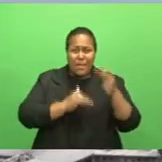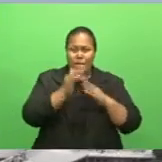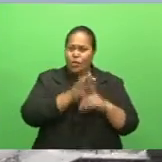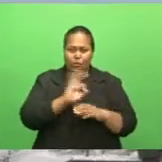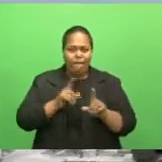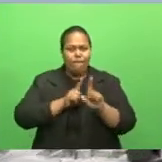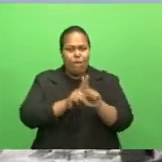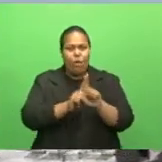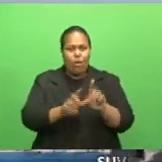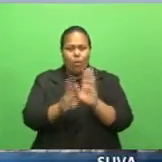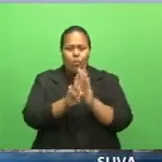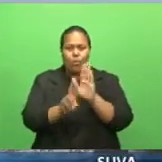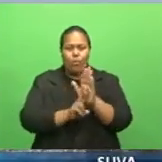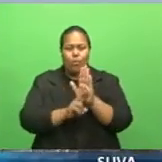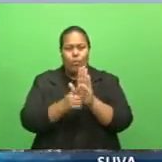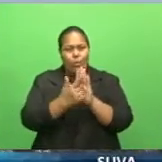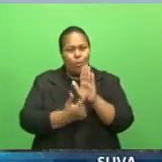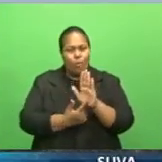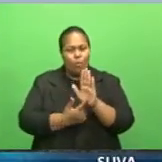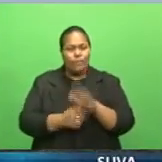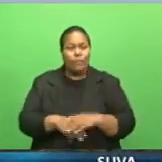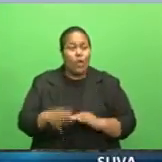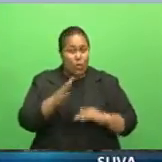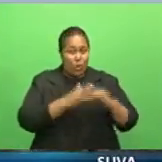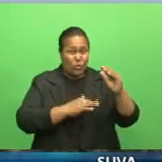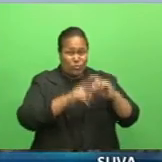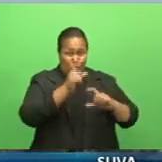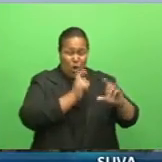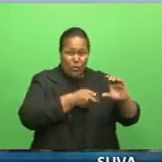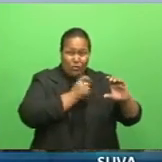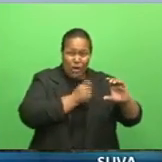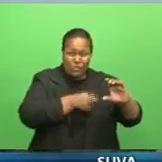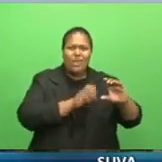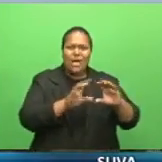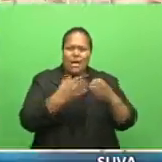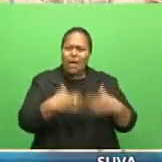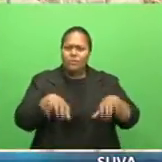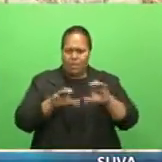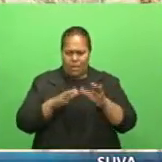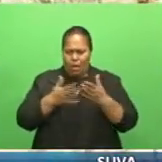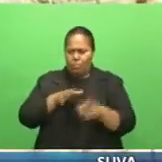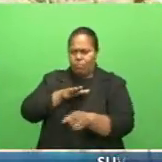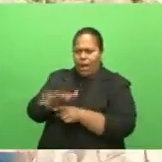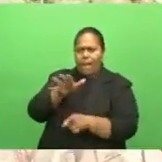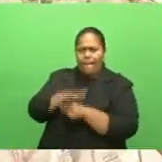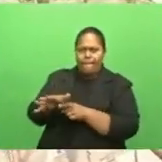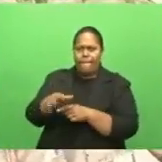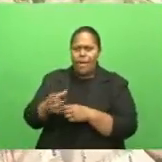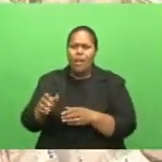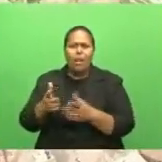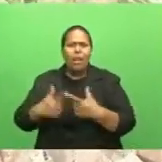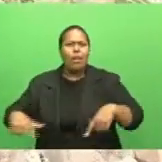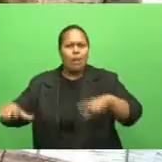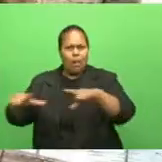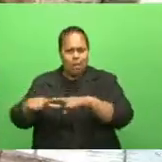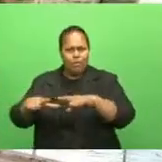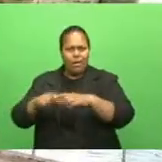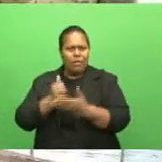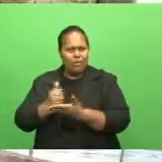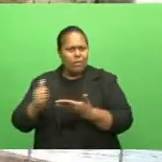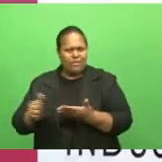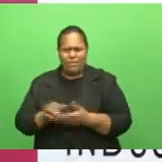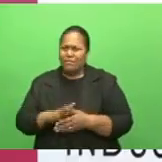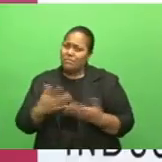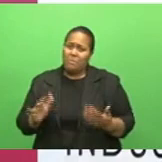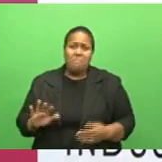The Construction Industry Council is blaming the local authorities for not enforcing the national building code. Okay, maybe they don't